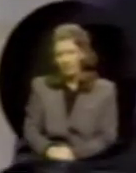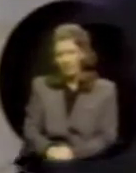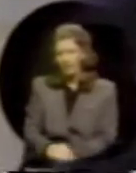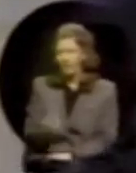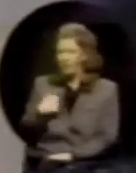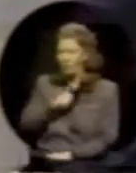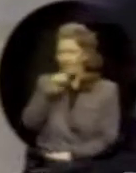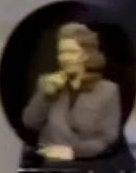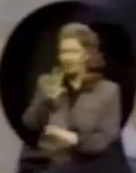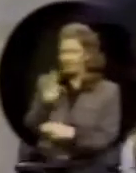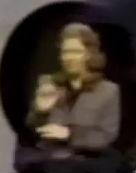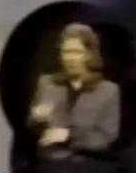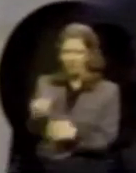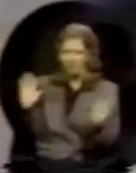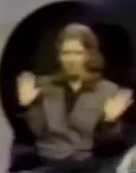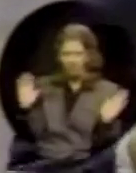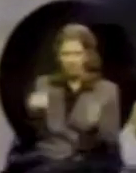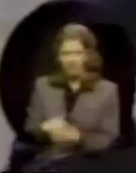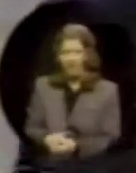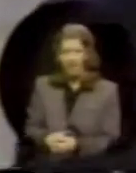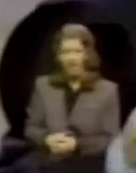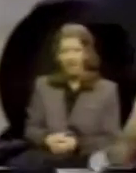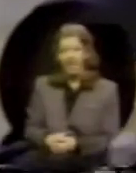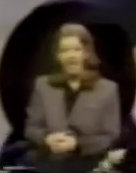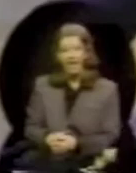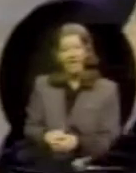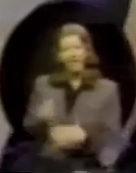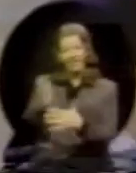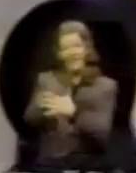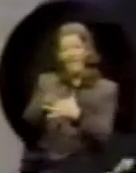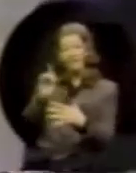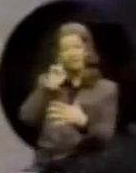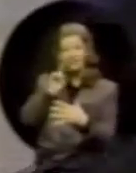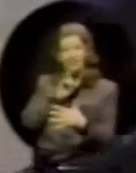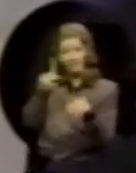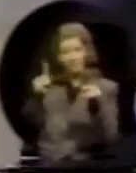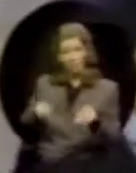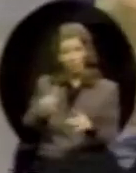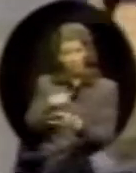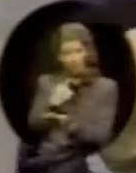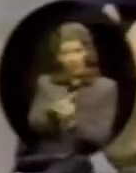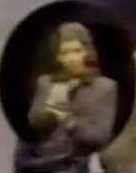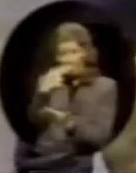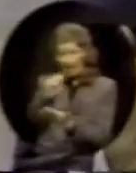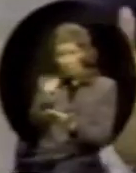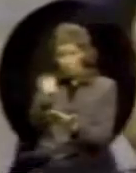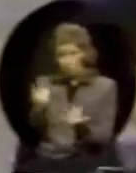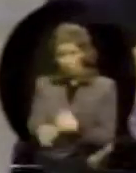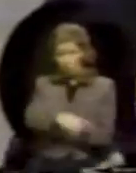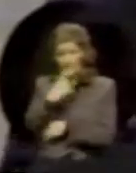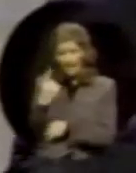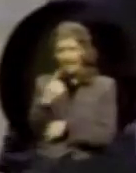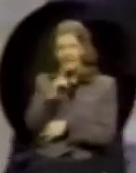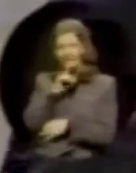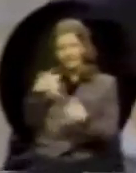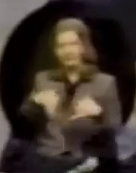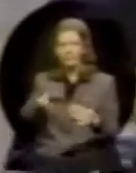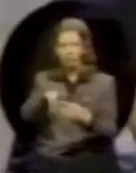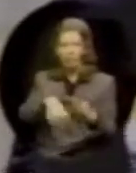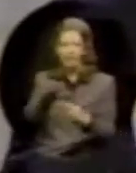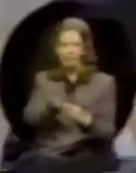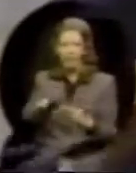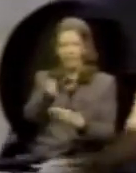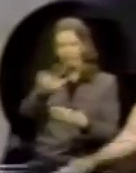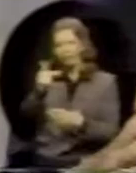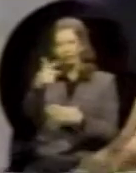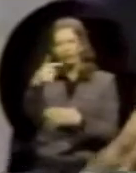We've not done well at all. The average deaf person graduating from high school today is still reading in approximately